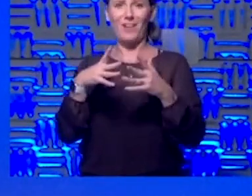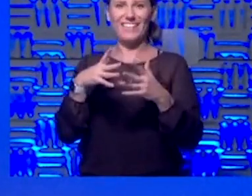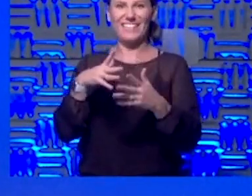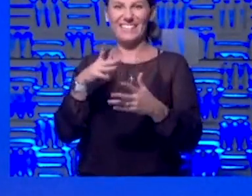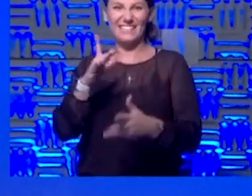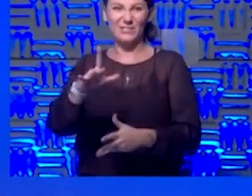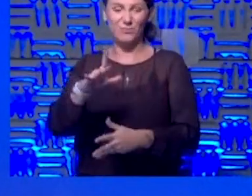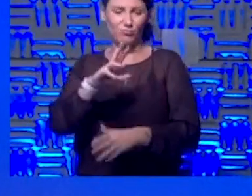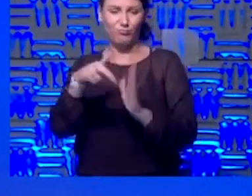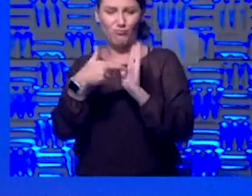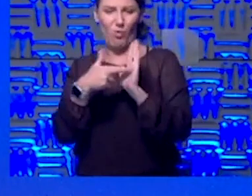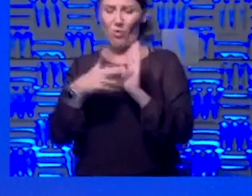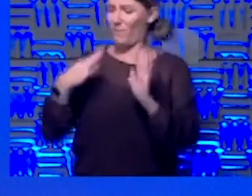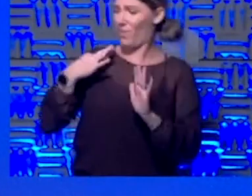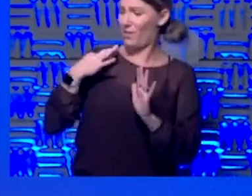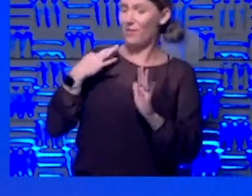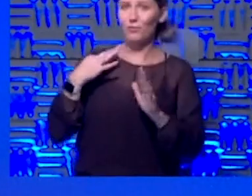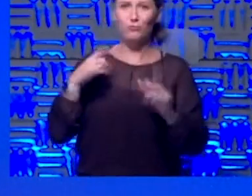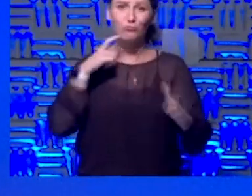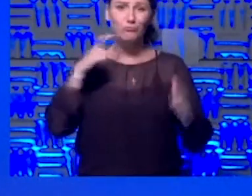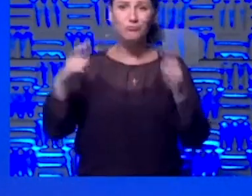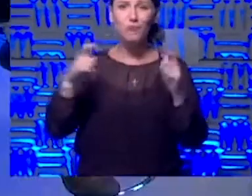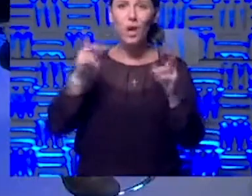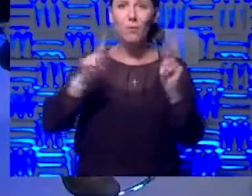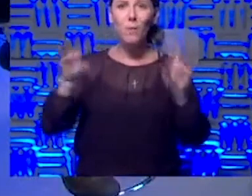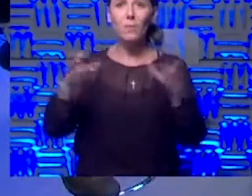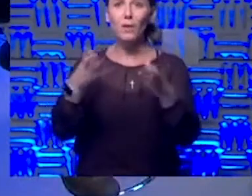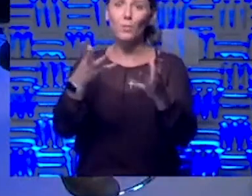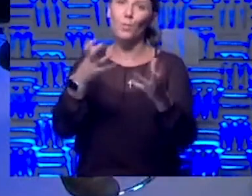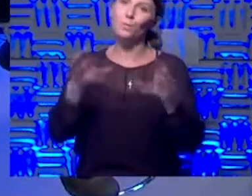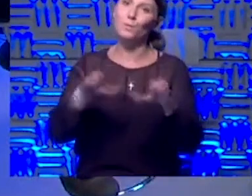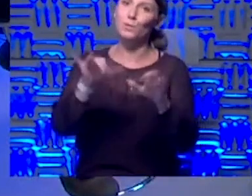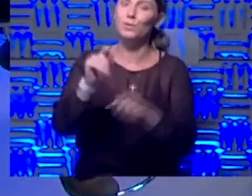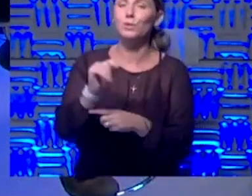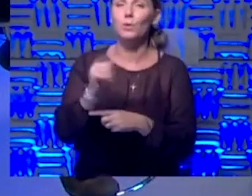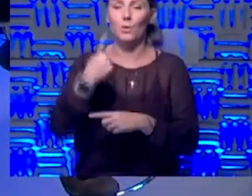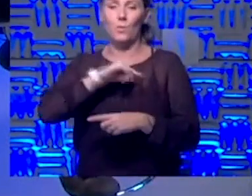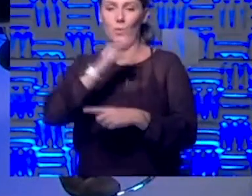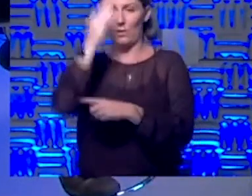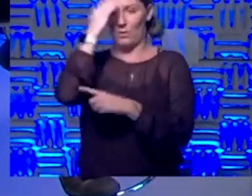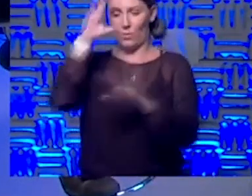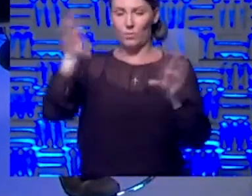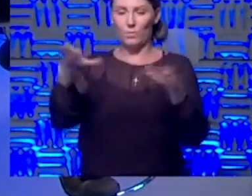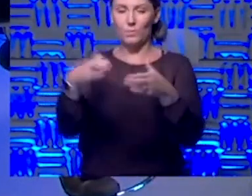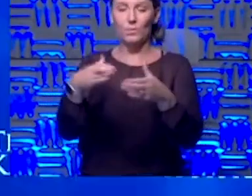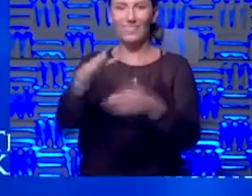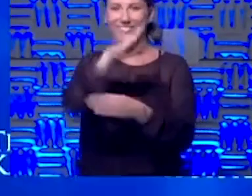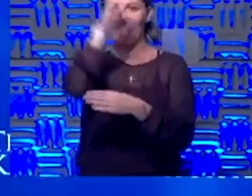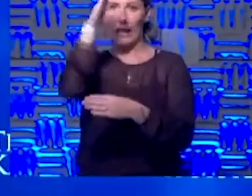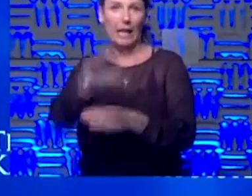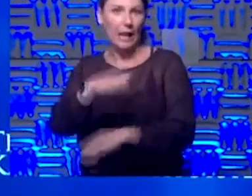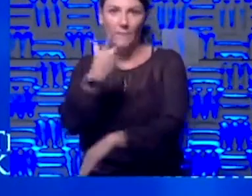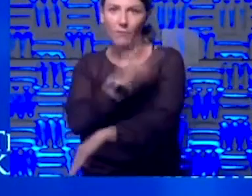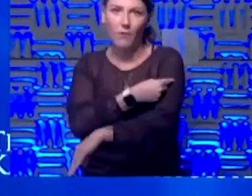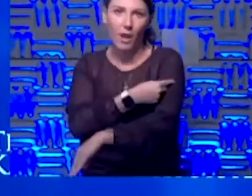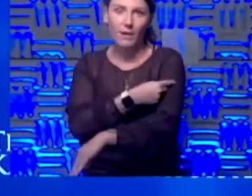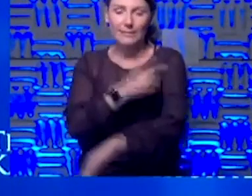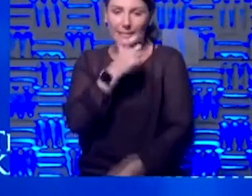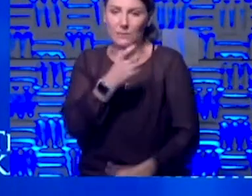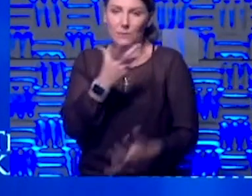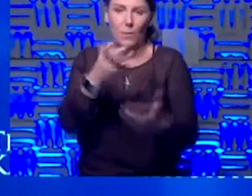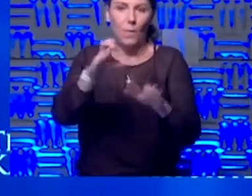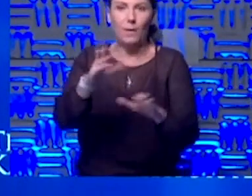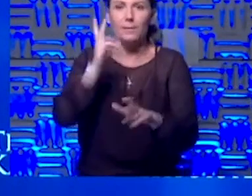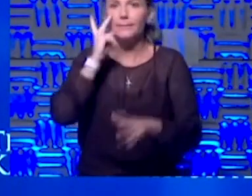population out there who wants to volunteer and be able to do these things. Okay, so we all know that there is a group out there, the Never Vaxxers, who don't want to see that happen,